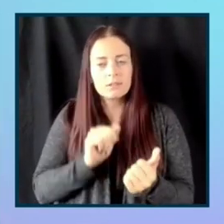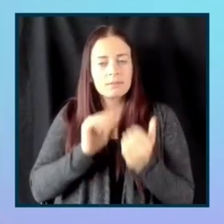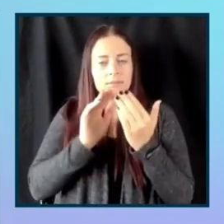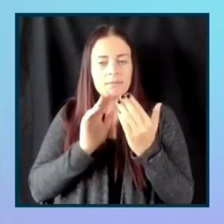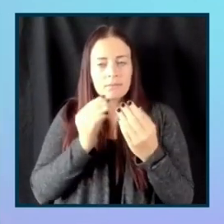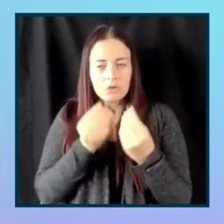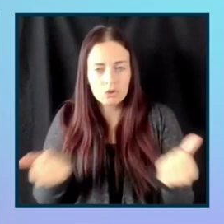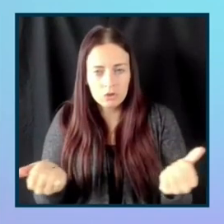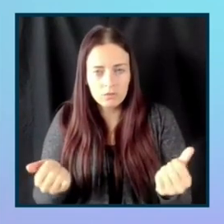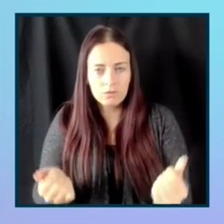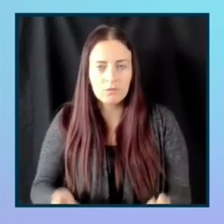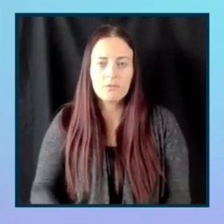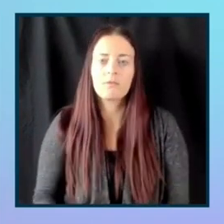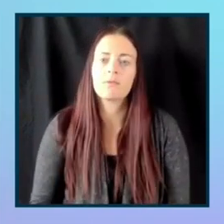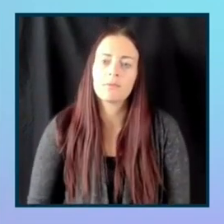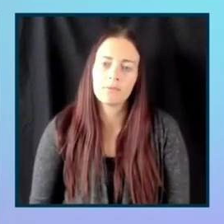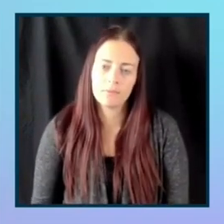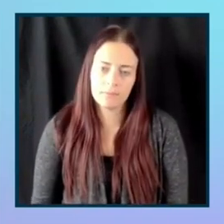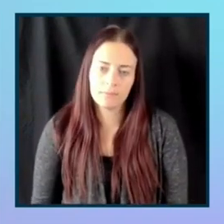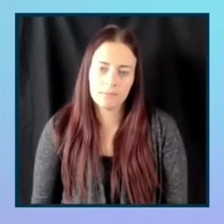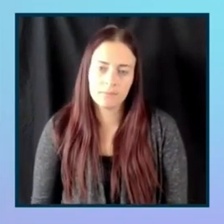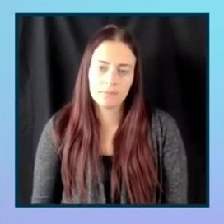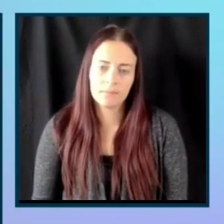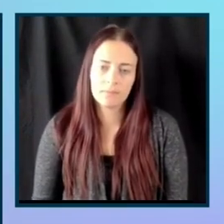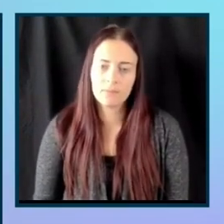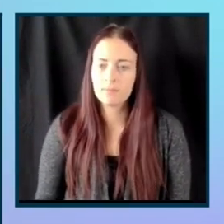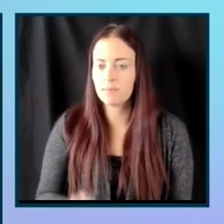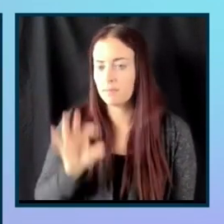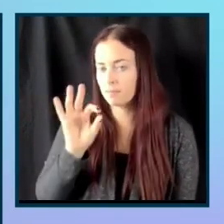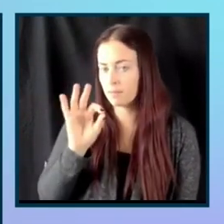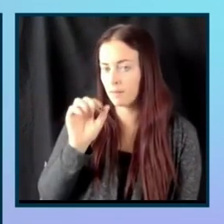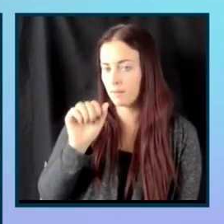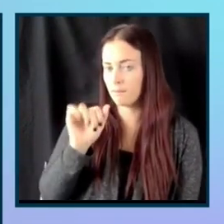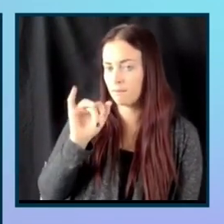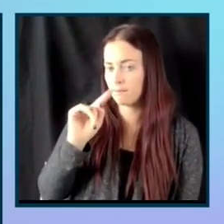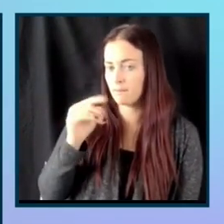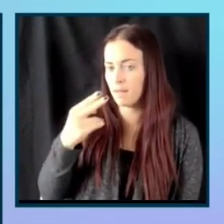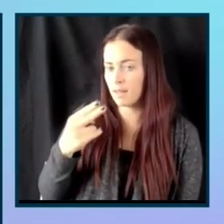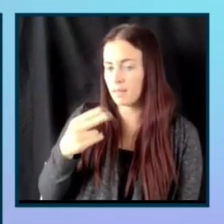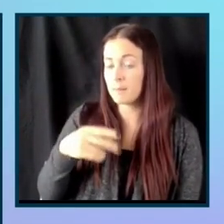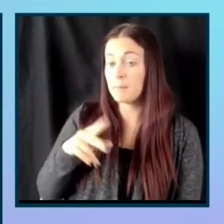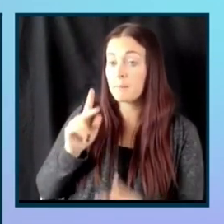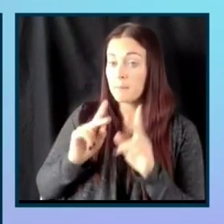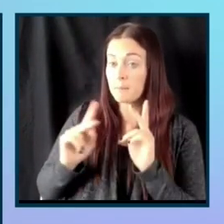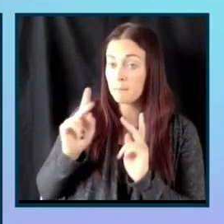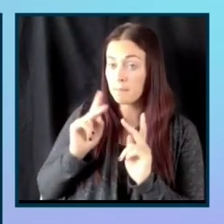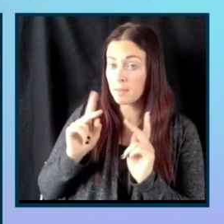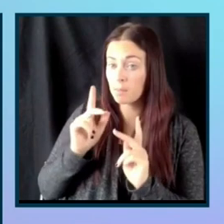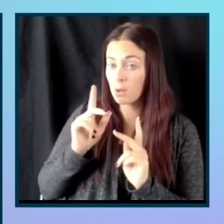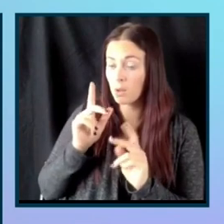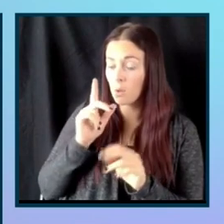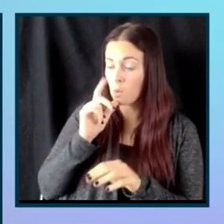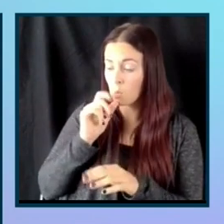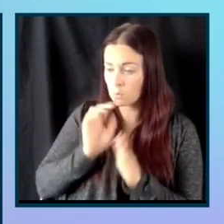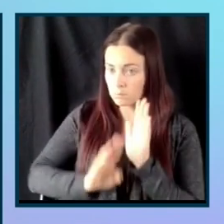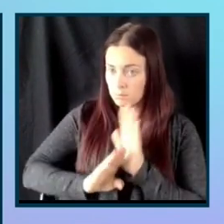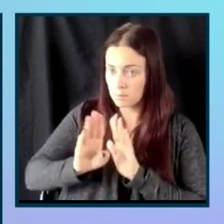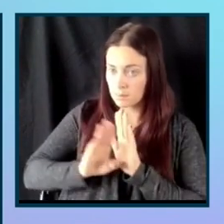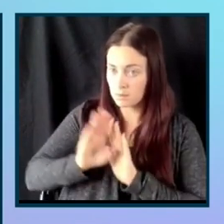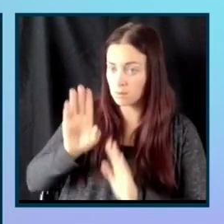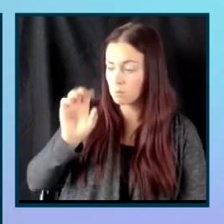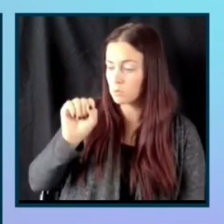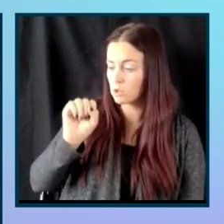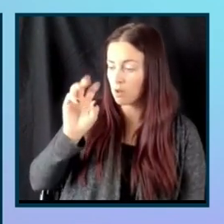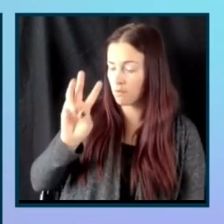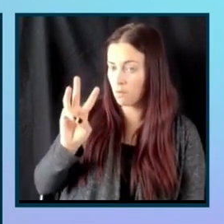And, and for folks who work, um, on enterprise software, um, when you